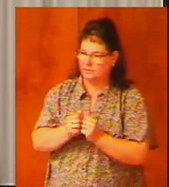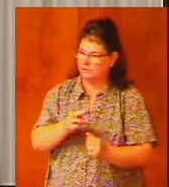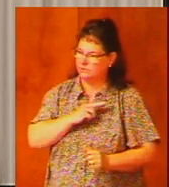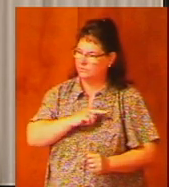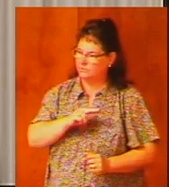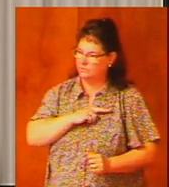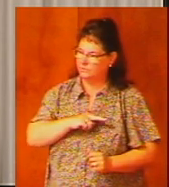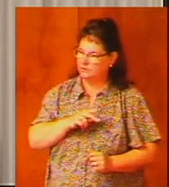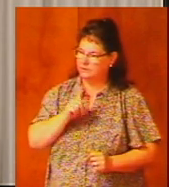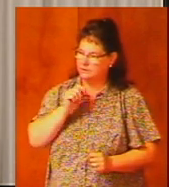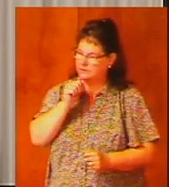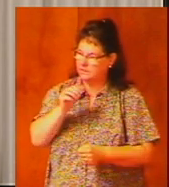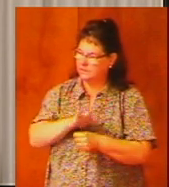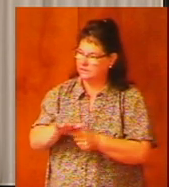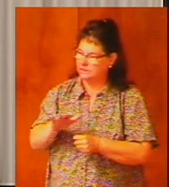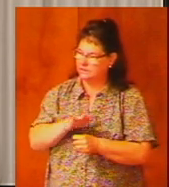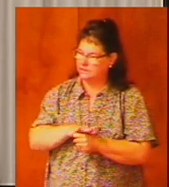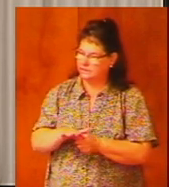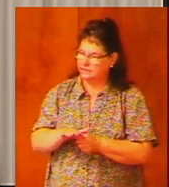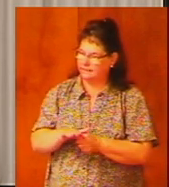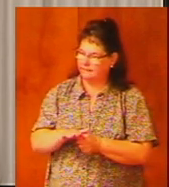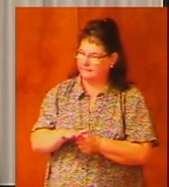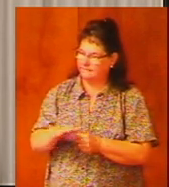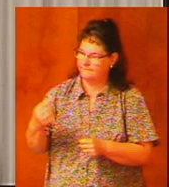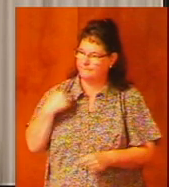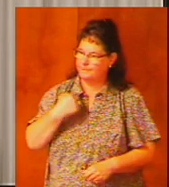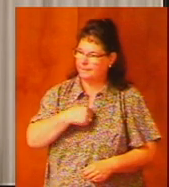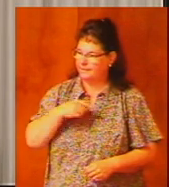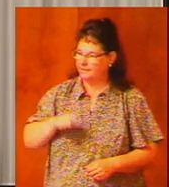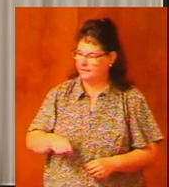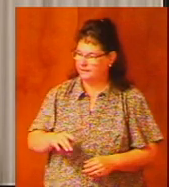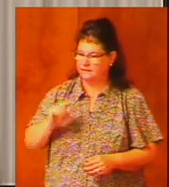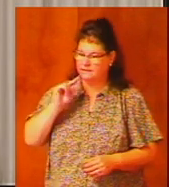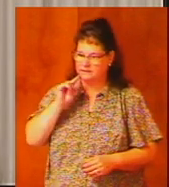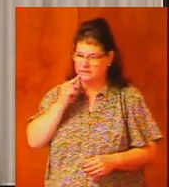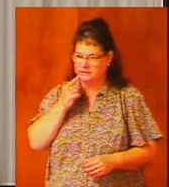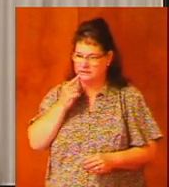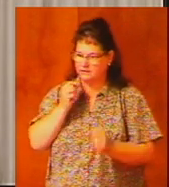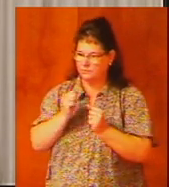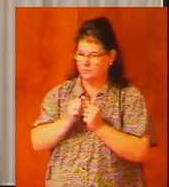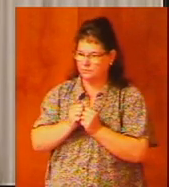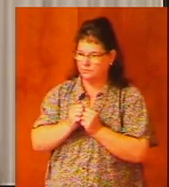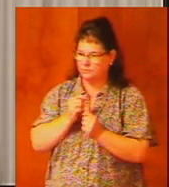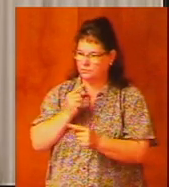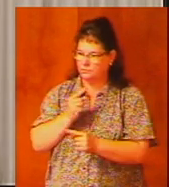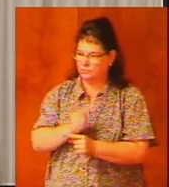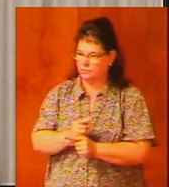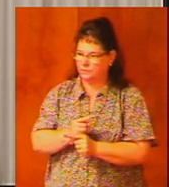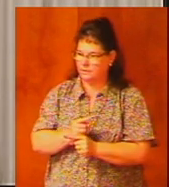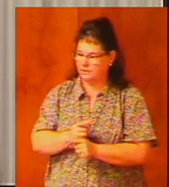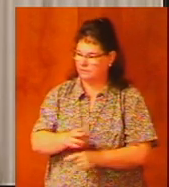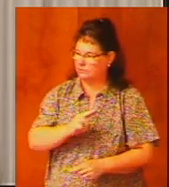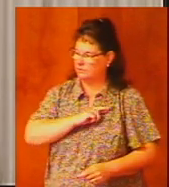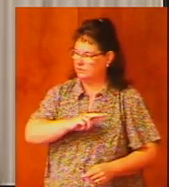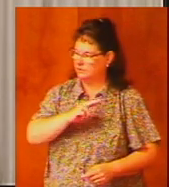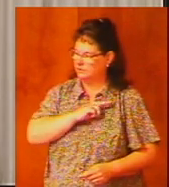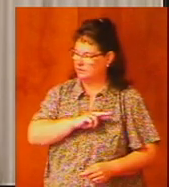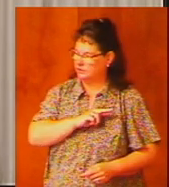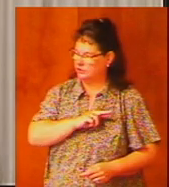is not enough we need to be sincere in the right religion